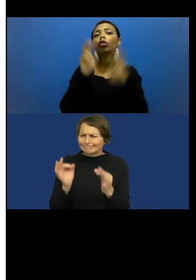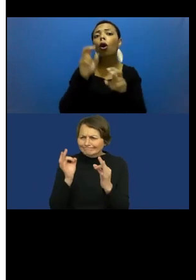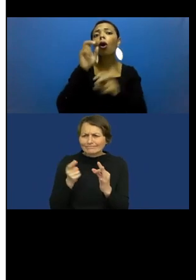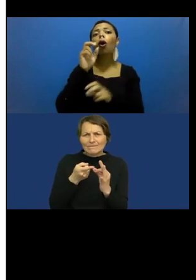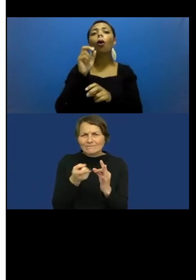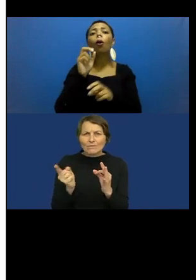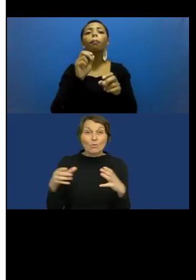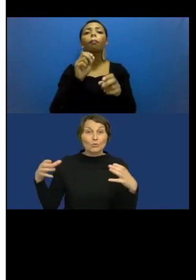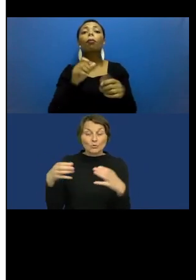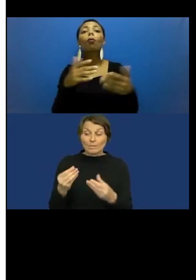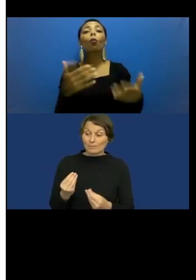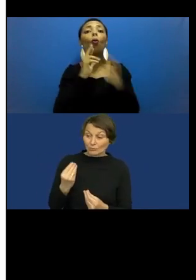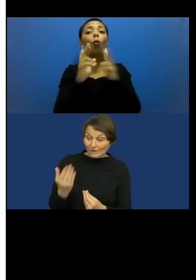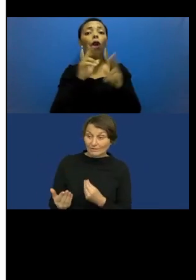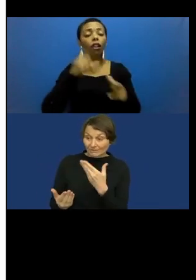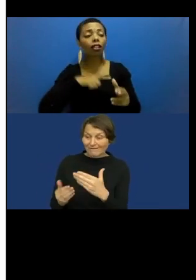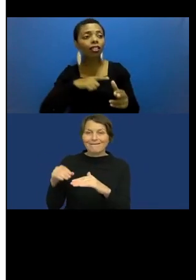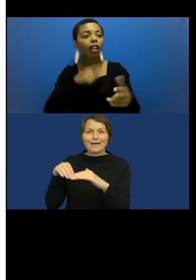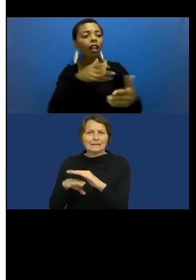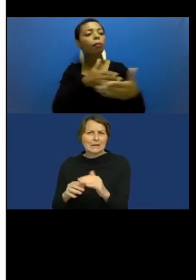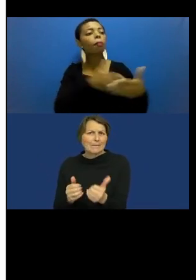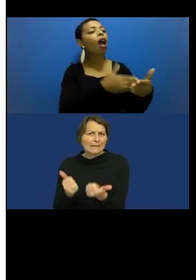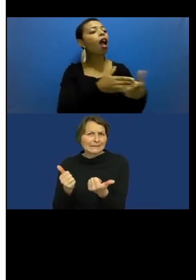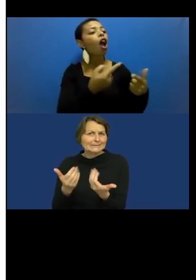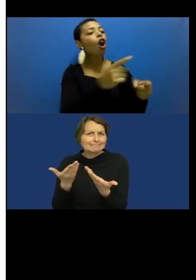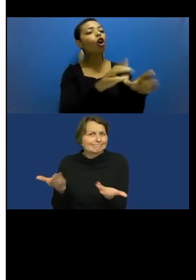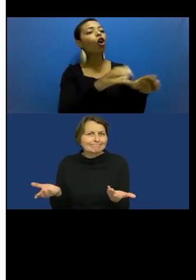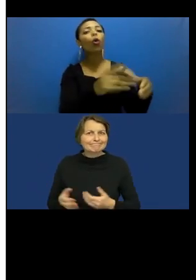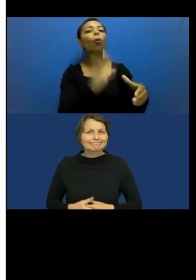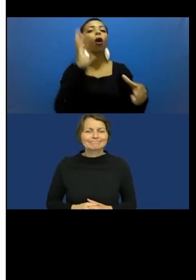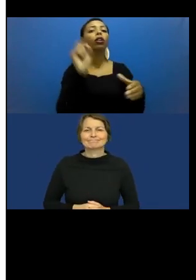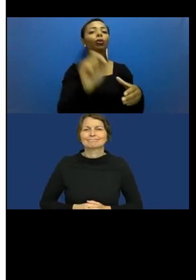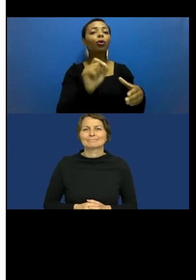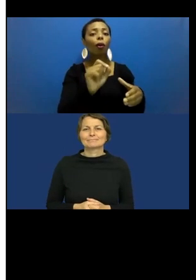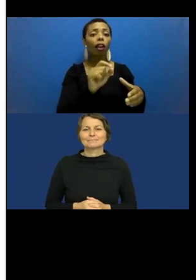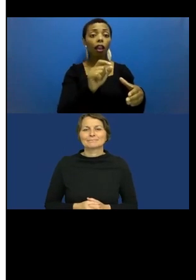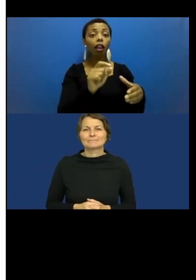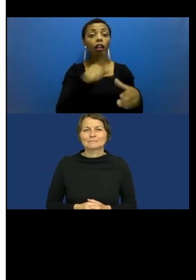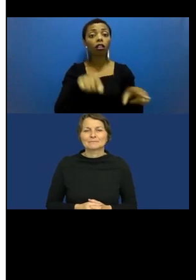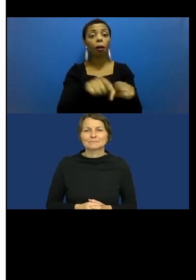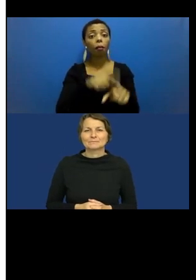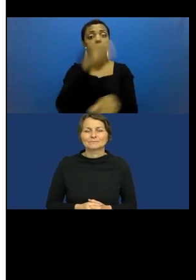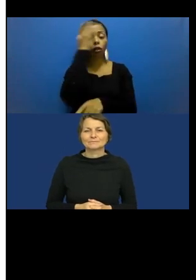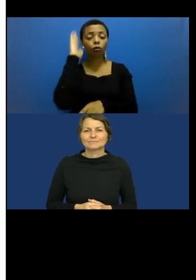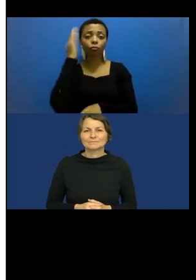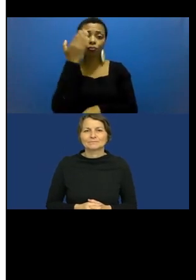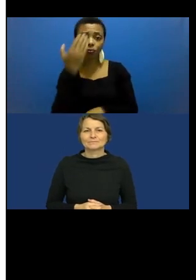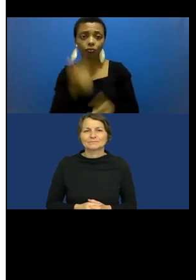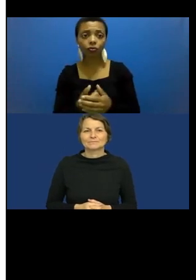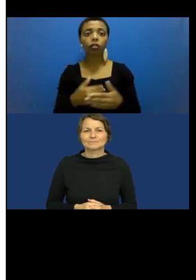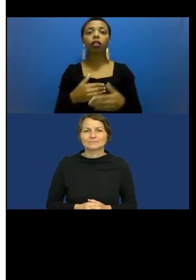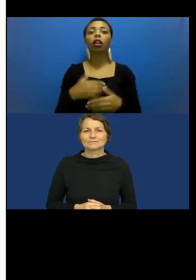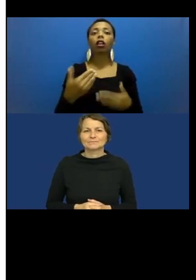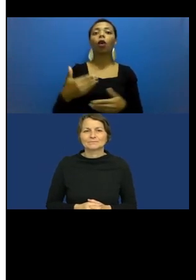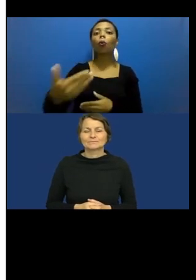these groups and for people with deafblindness. And when they are to develop